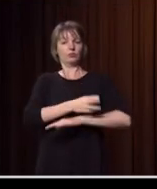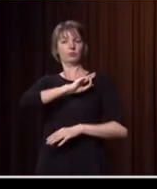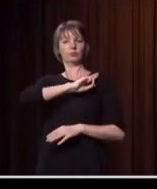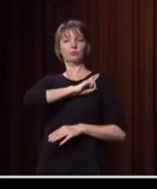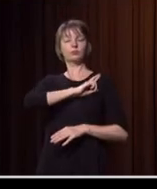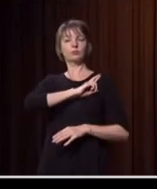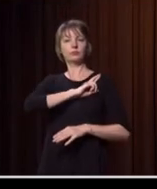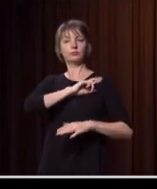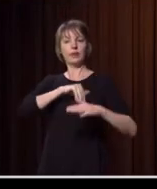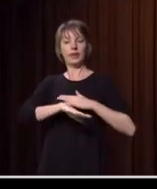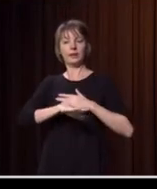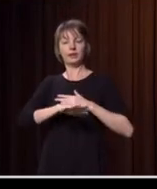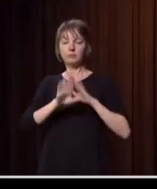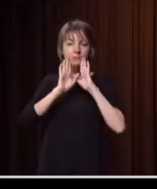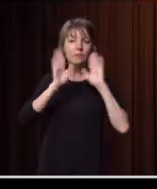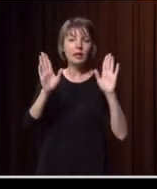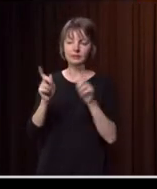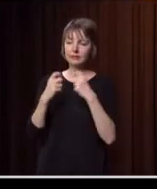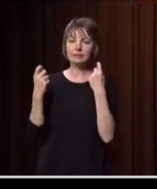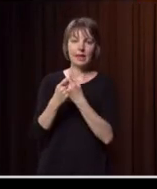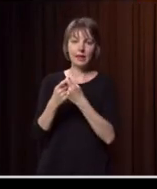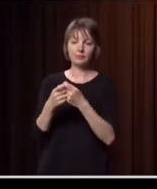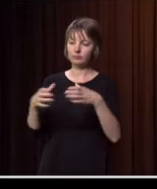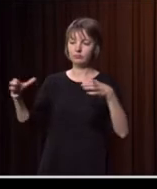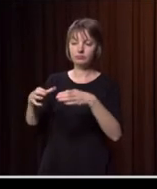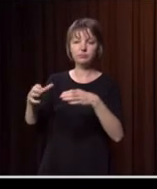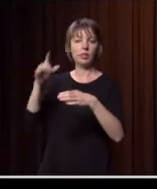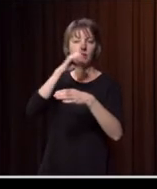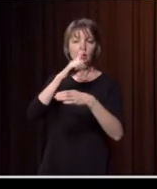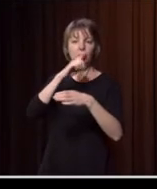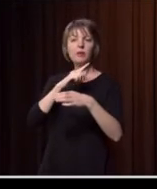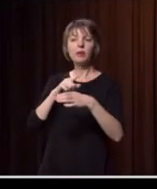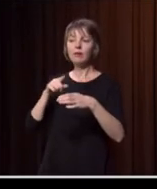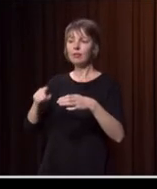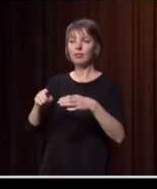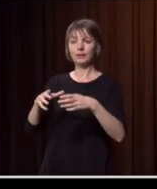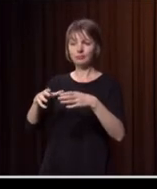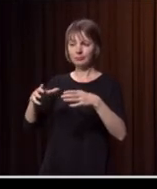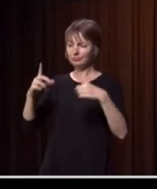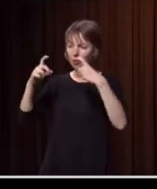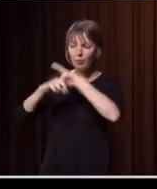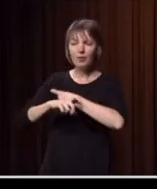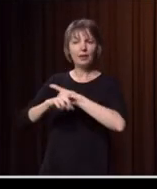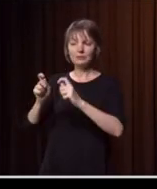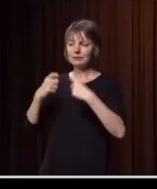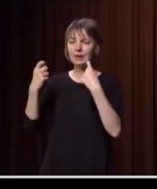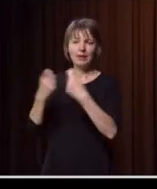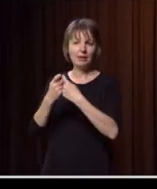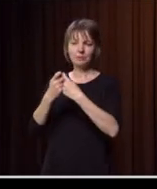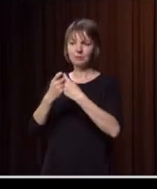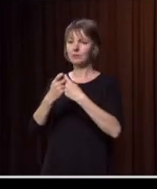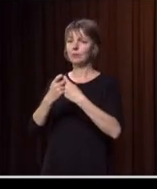in an extraordinary team, a team of a silence, size and scale and complexity, like we've never had before. So